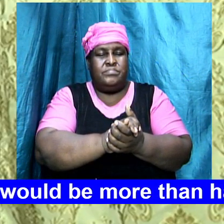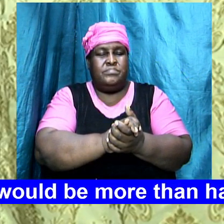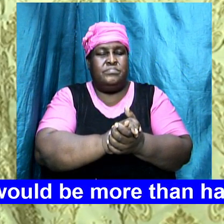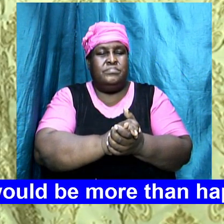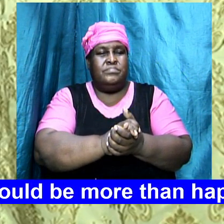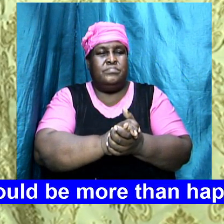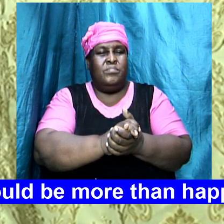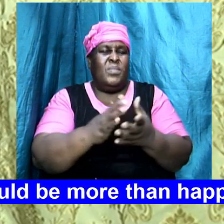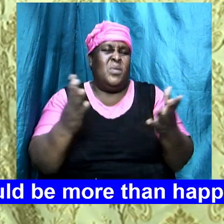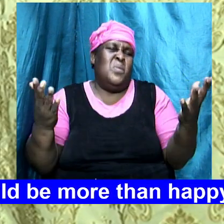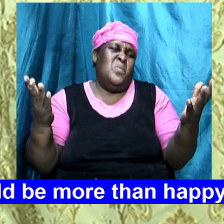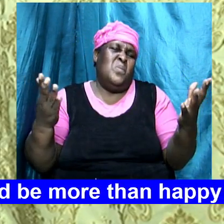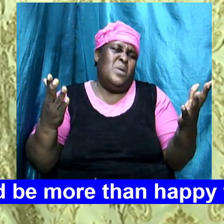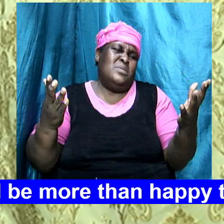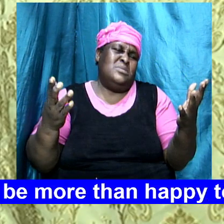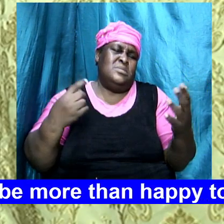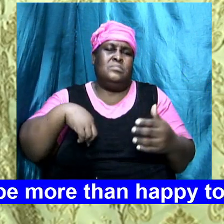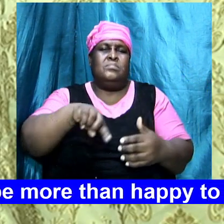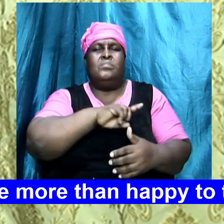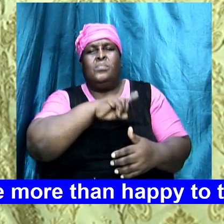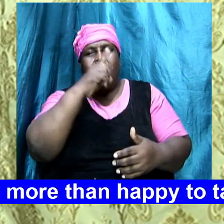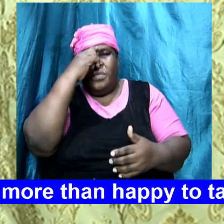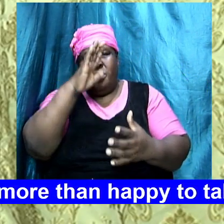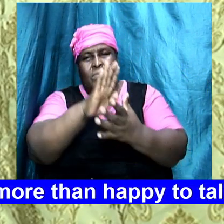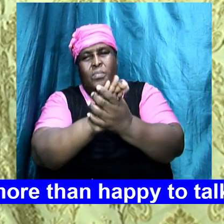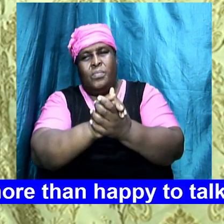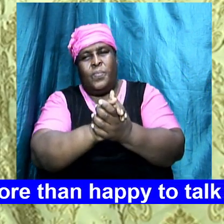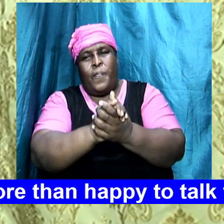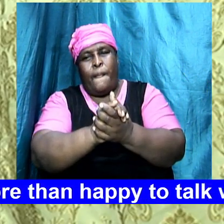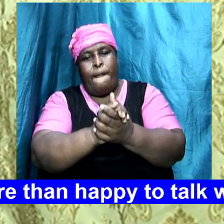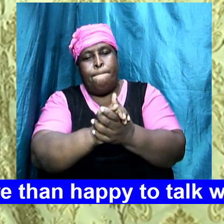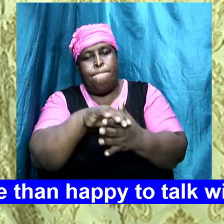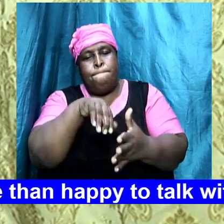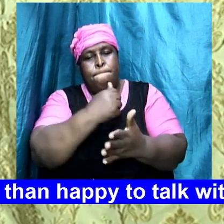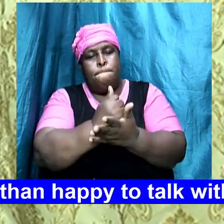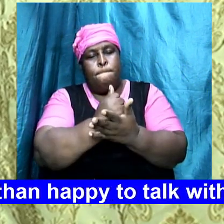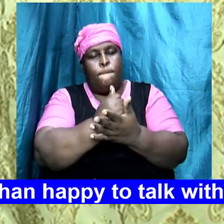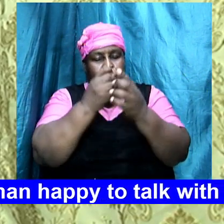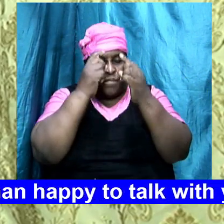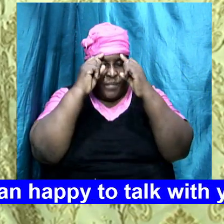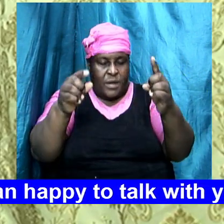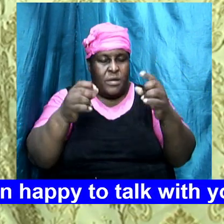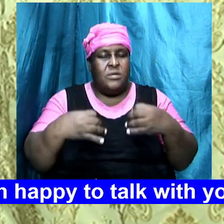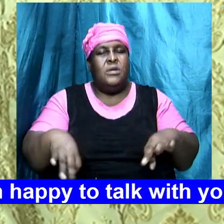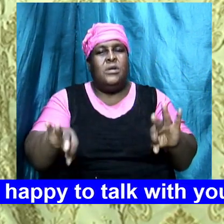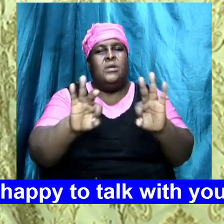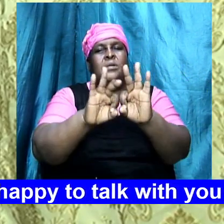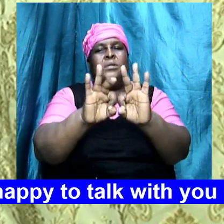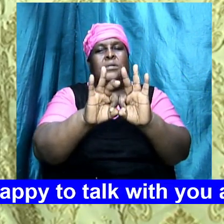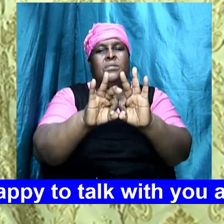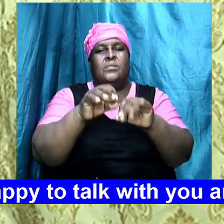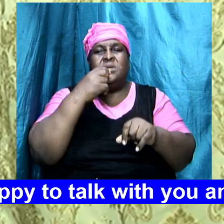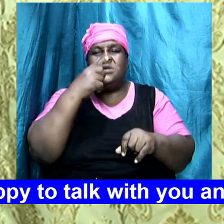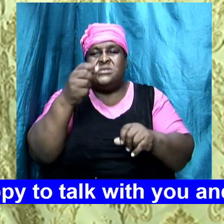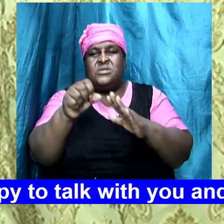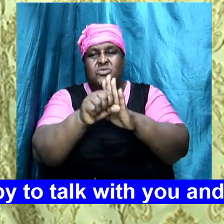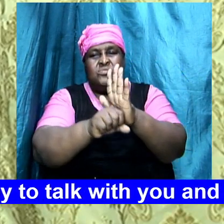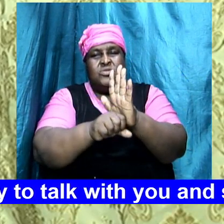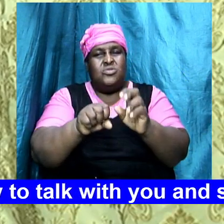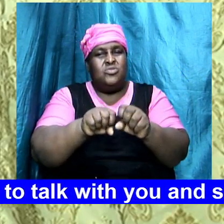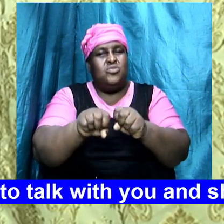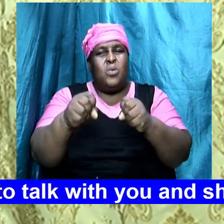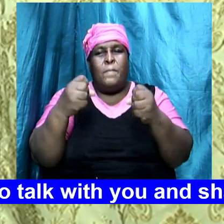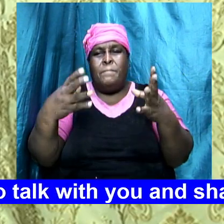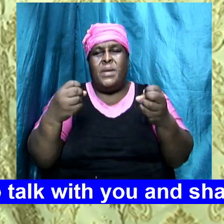and what is it that we believe amen doctrine is important we mention the scripture so many times